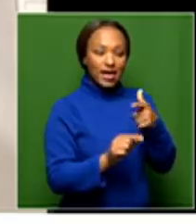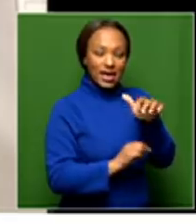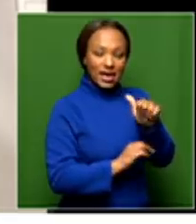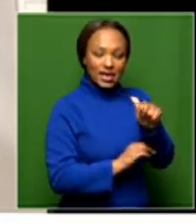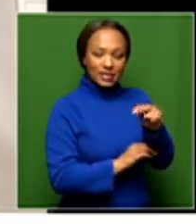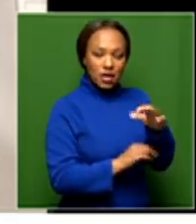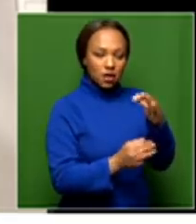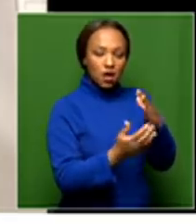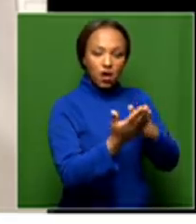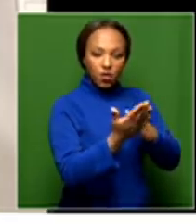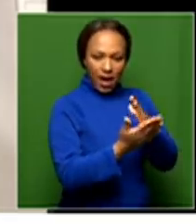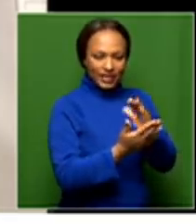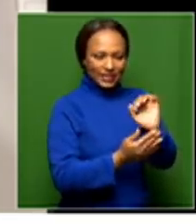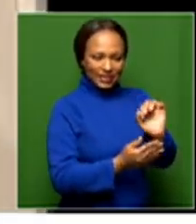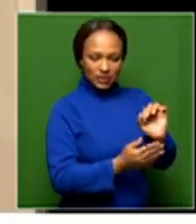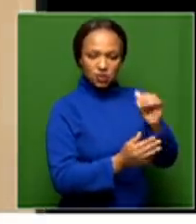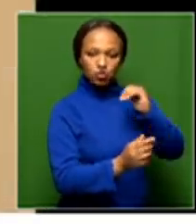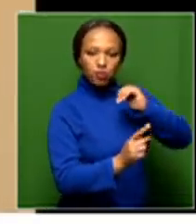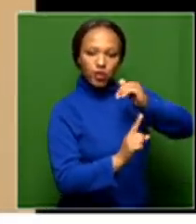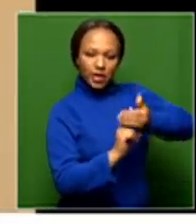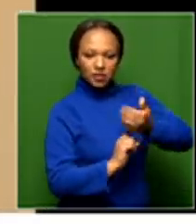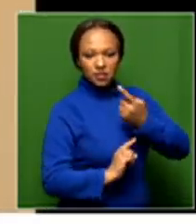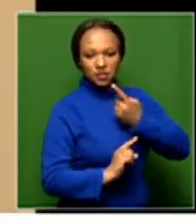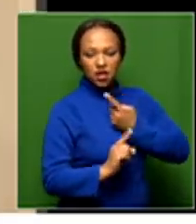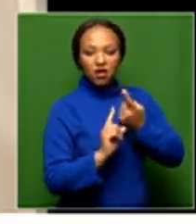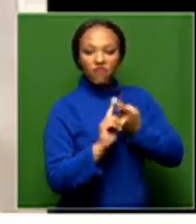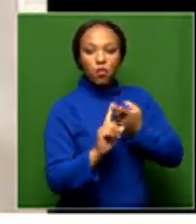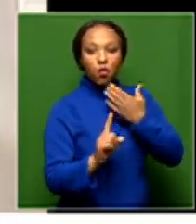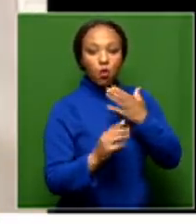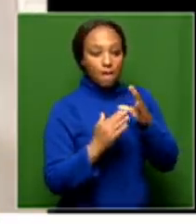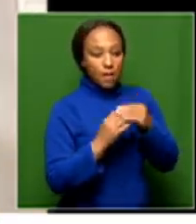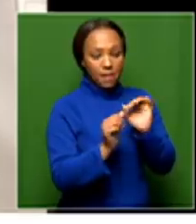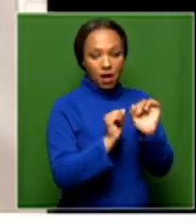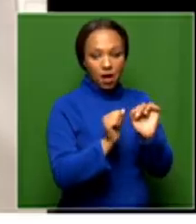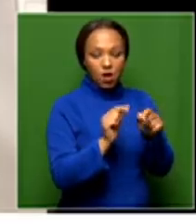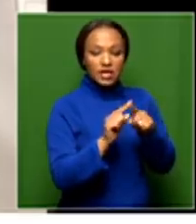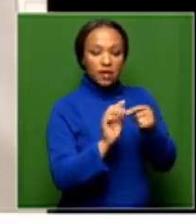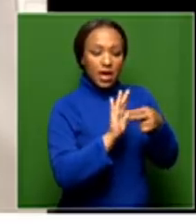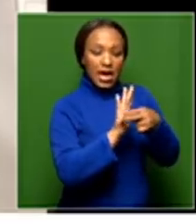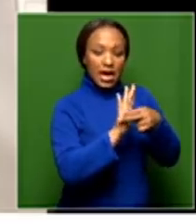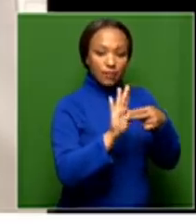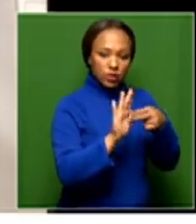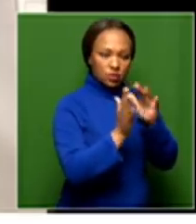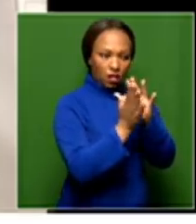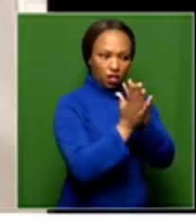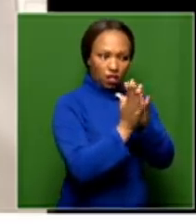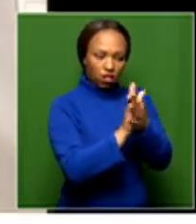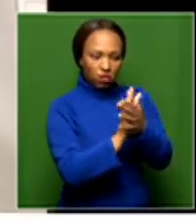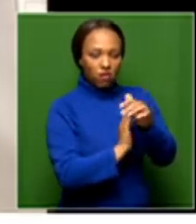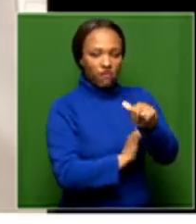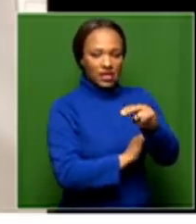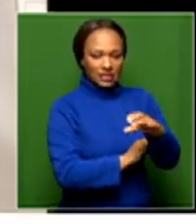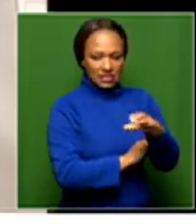to protect itself from its own members and their reputational damages that they may